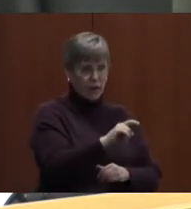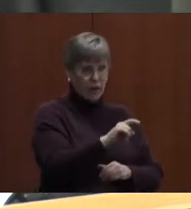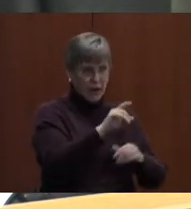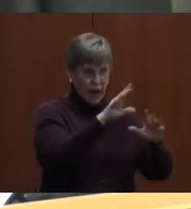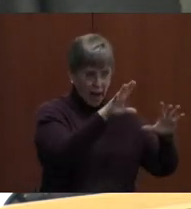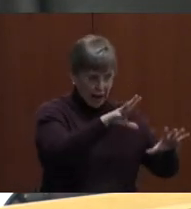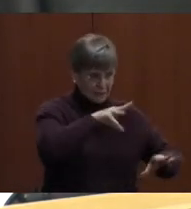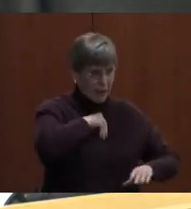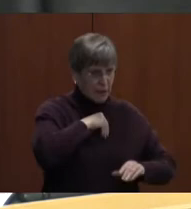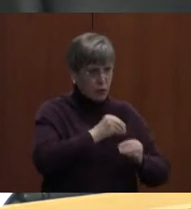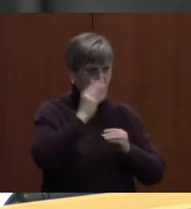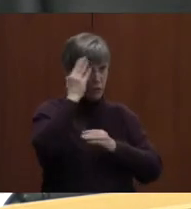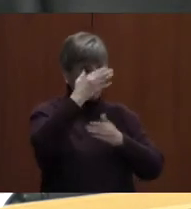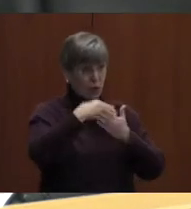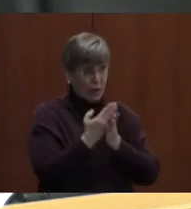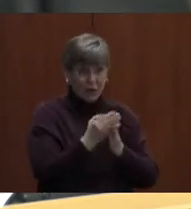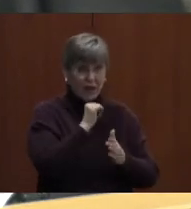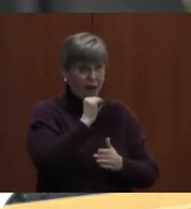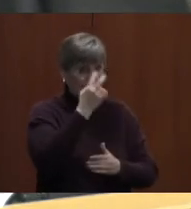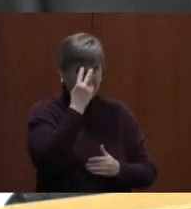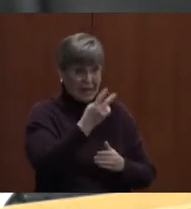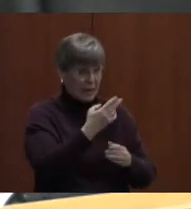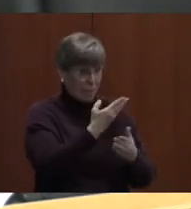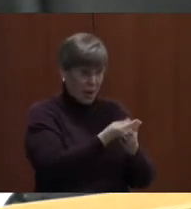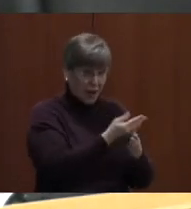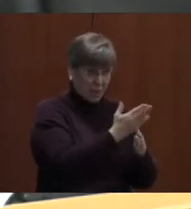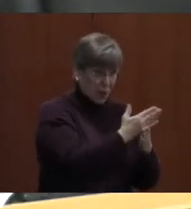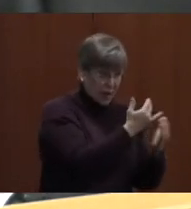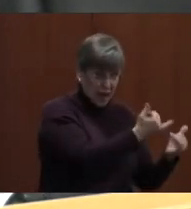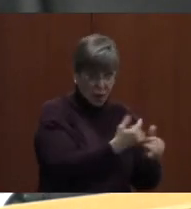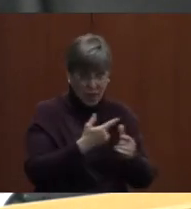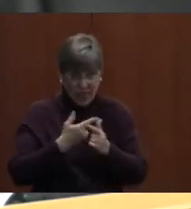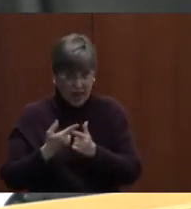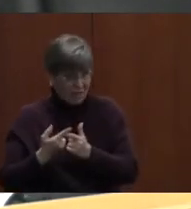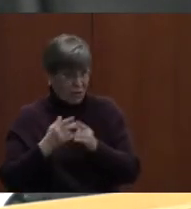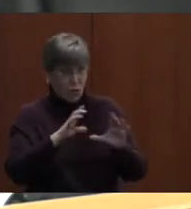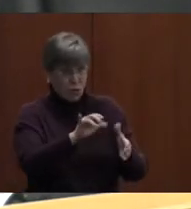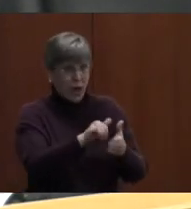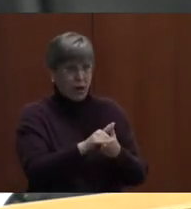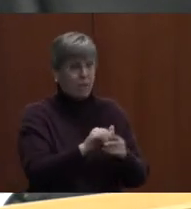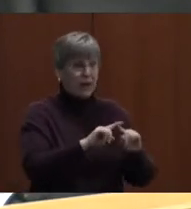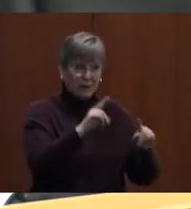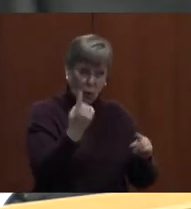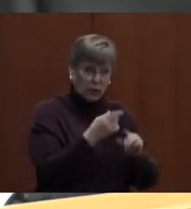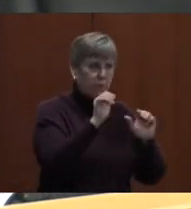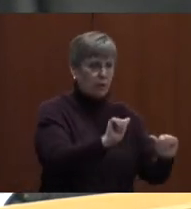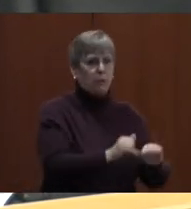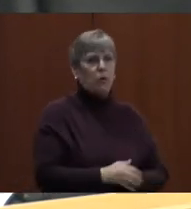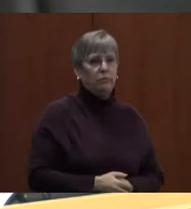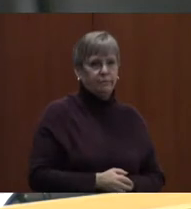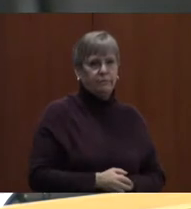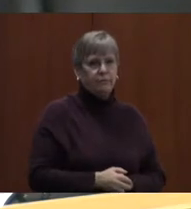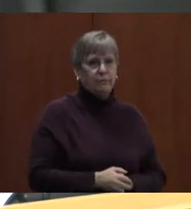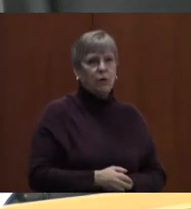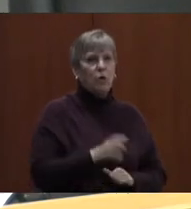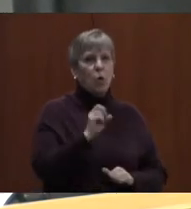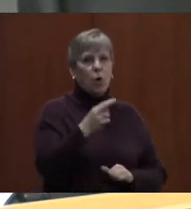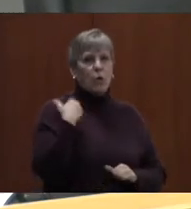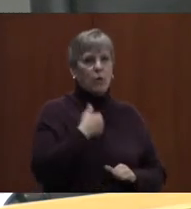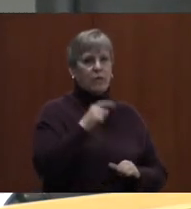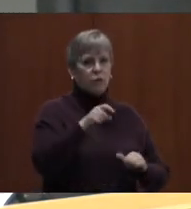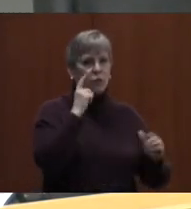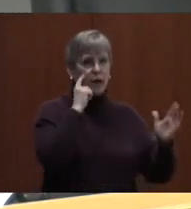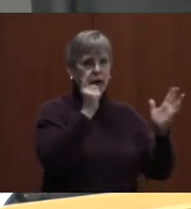in a future budget, which I don't see the money between now and then to do that necessarily, but it's always possible. Or we'd have to